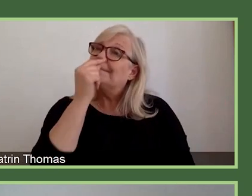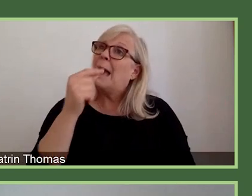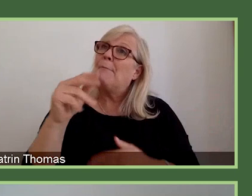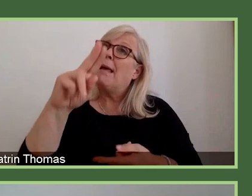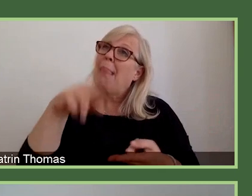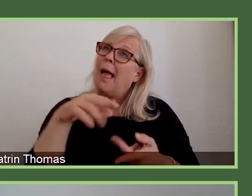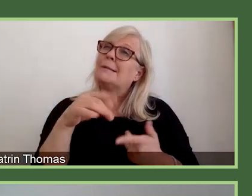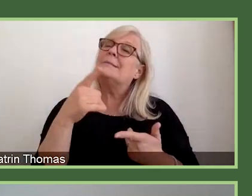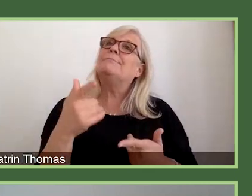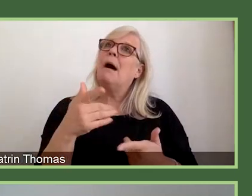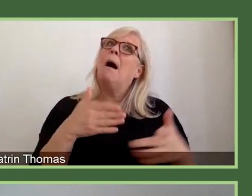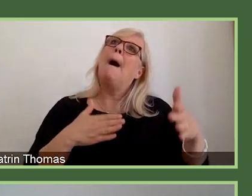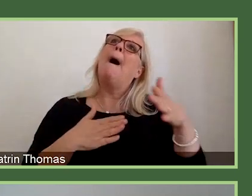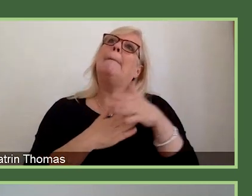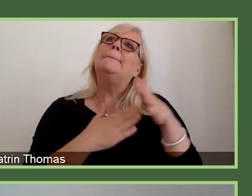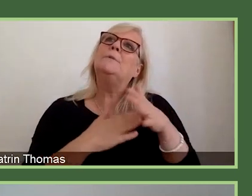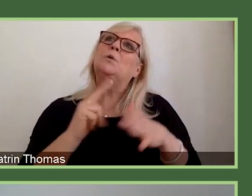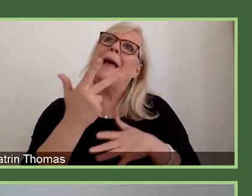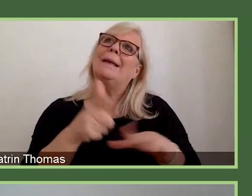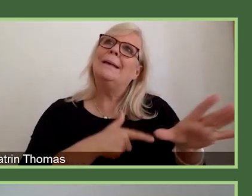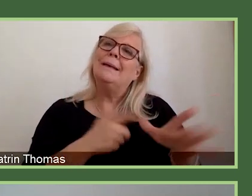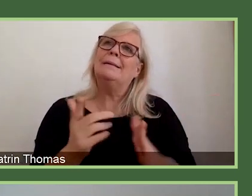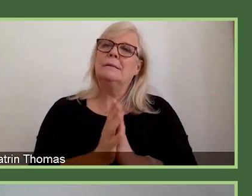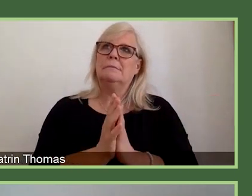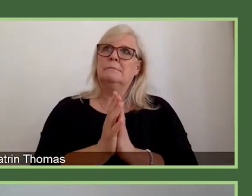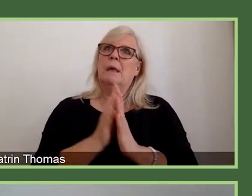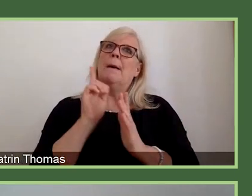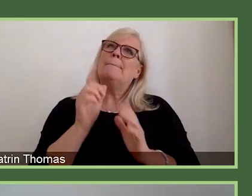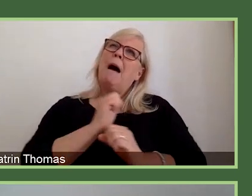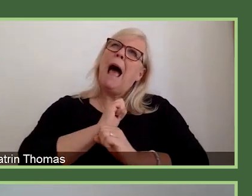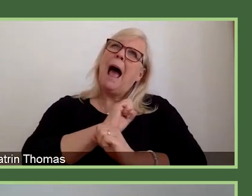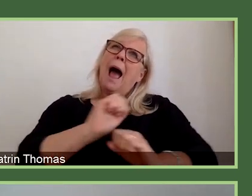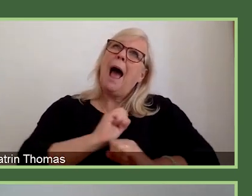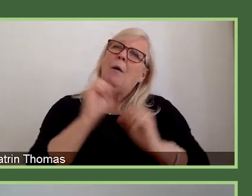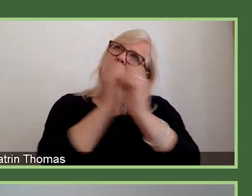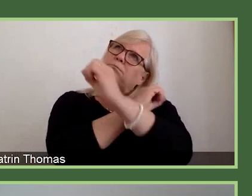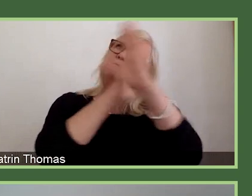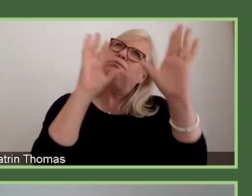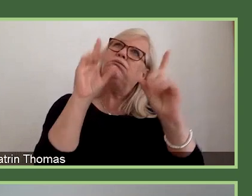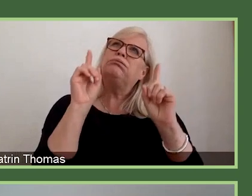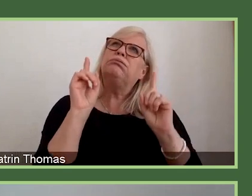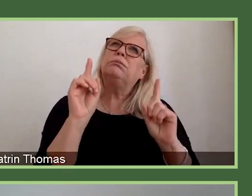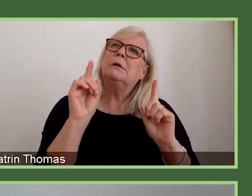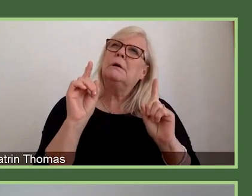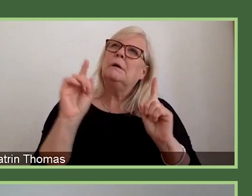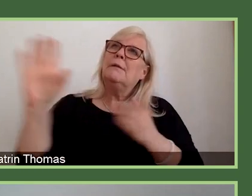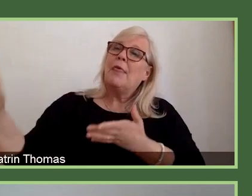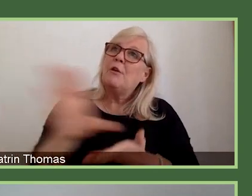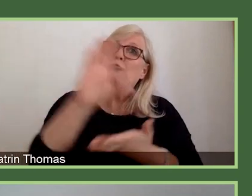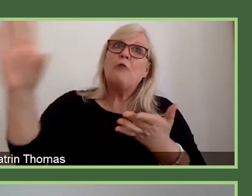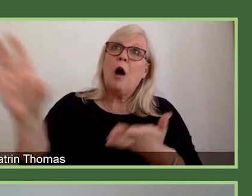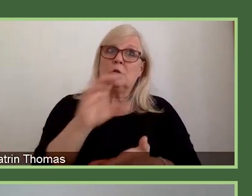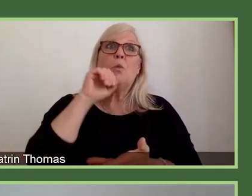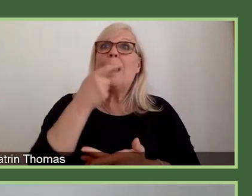discipline. But we do envisage these grants being, or the research being funded through these grants, being bold and